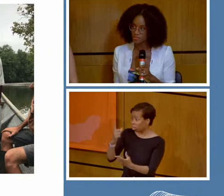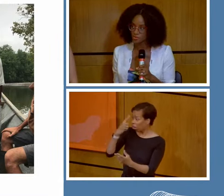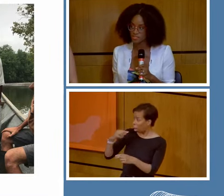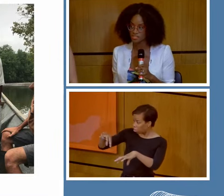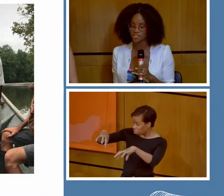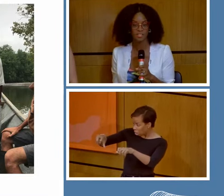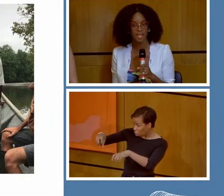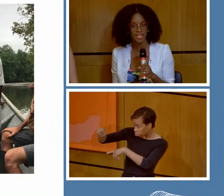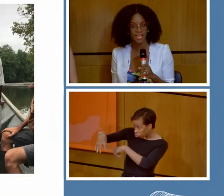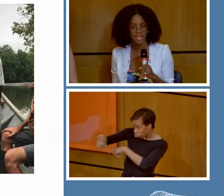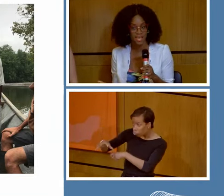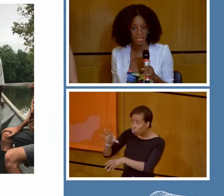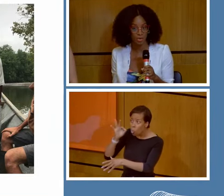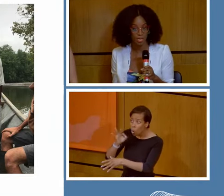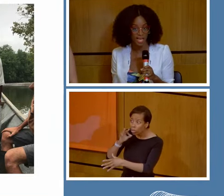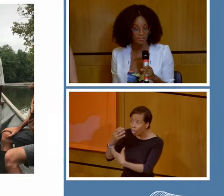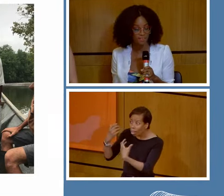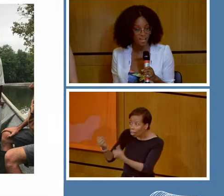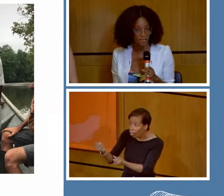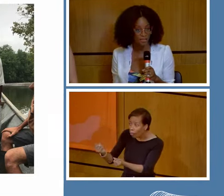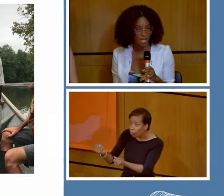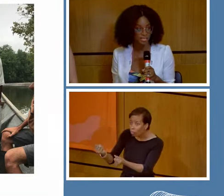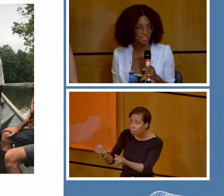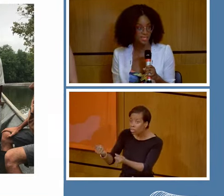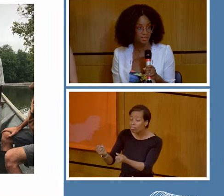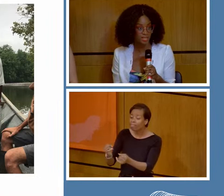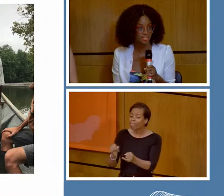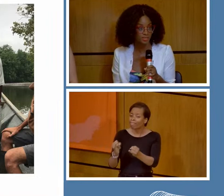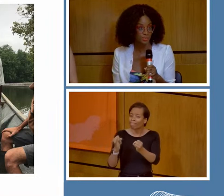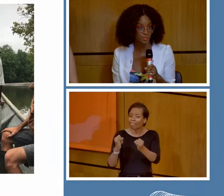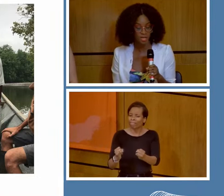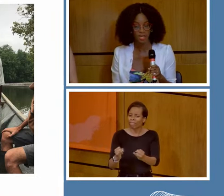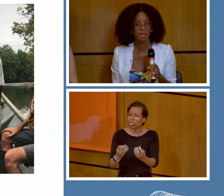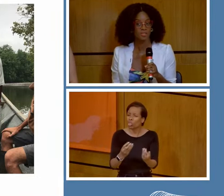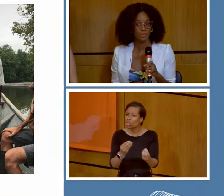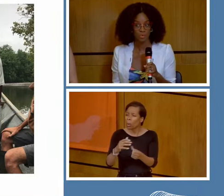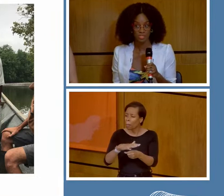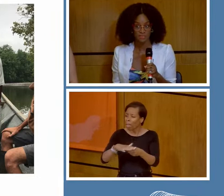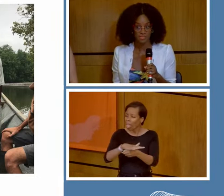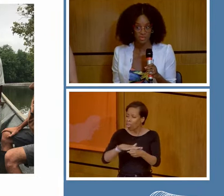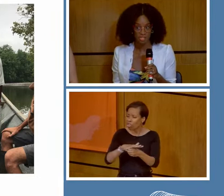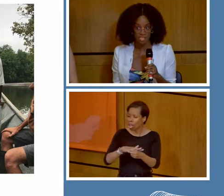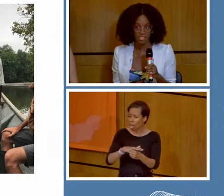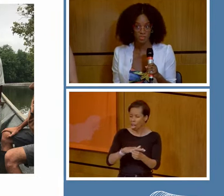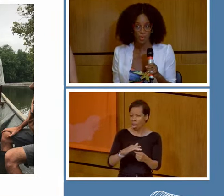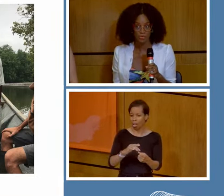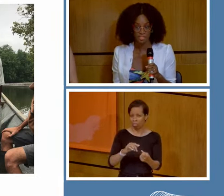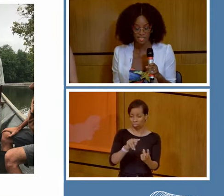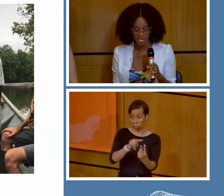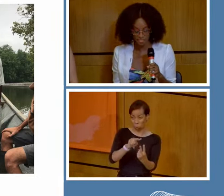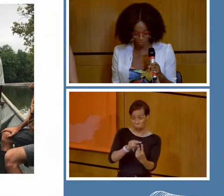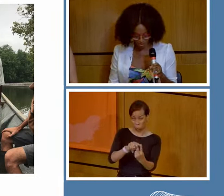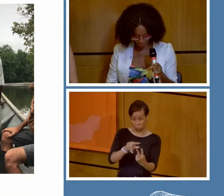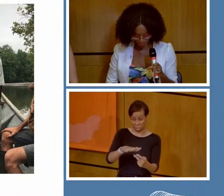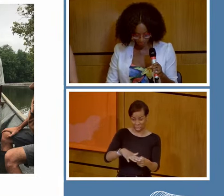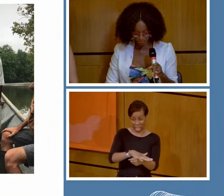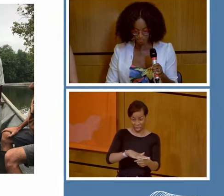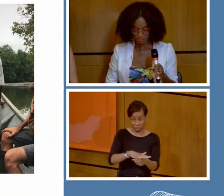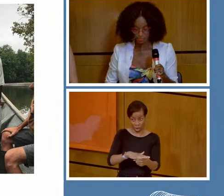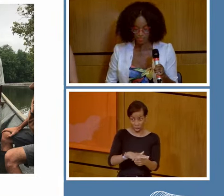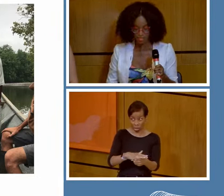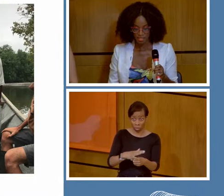parts of the province, like Eloy Alfaro and San Lorenzo, the water infrastructure is woefully inadequate.